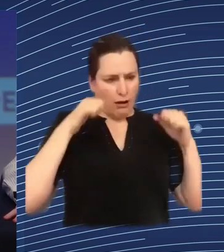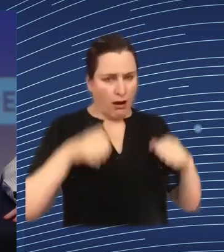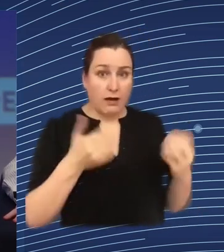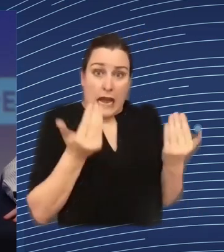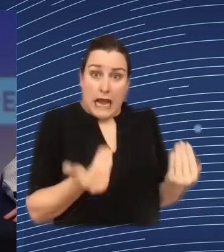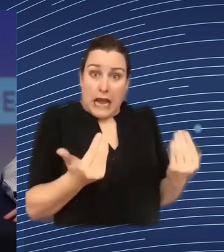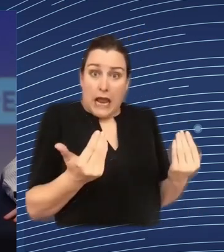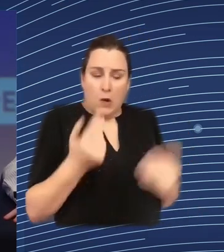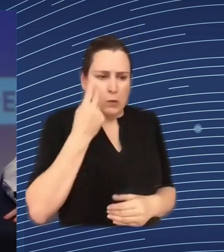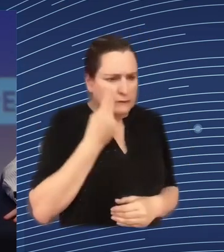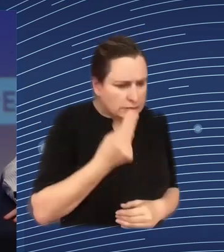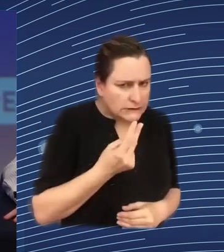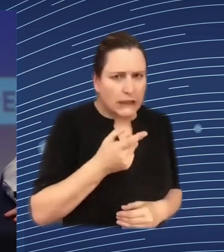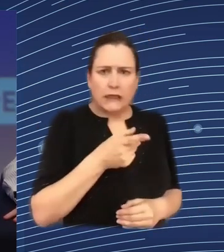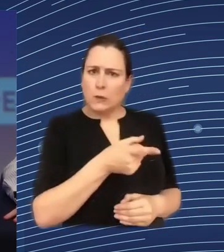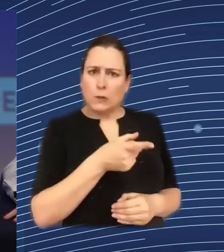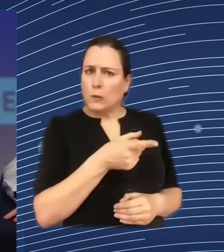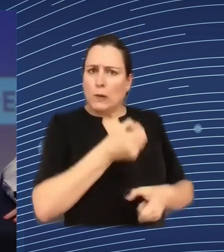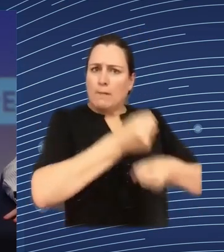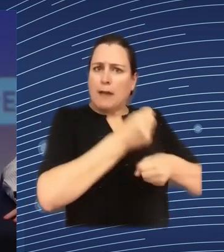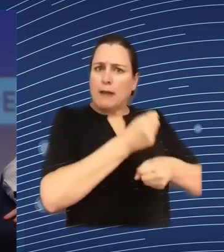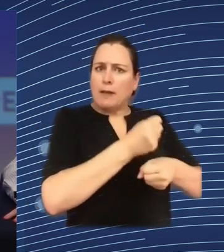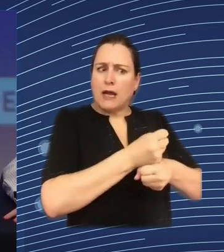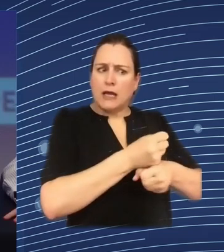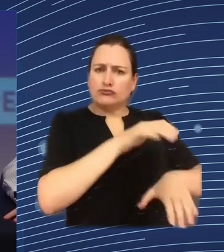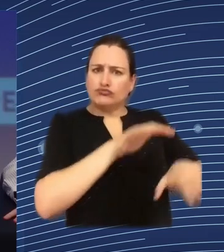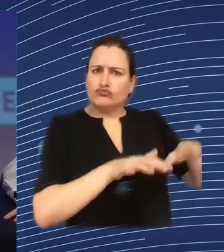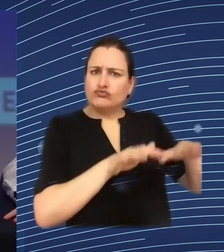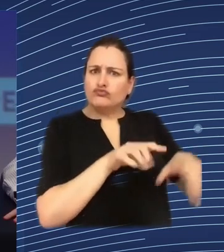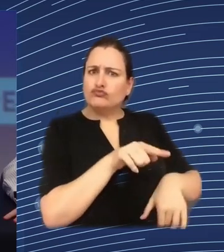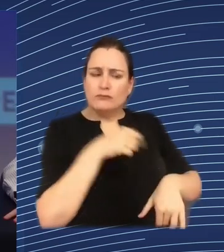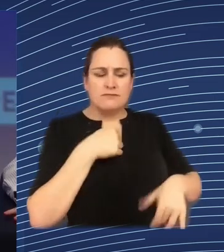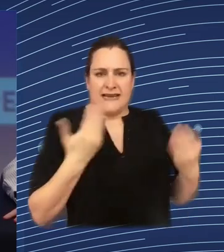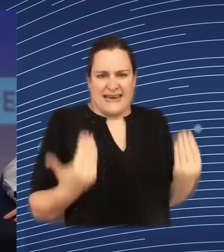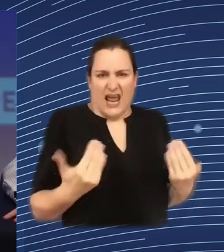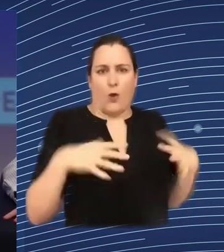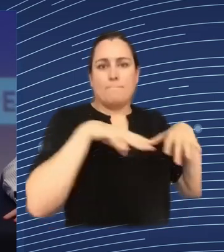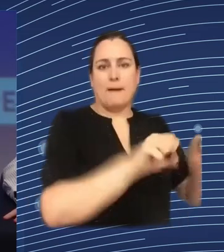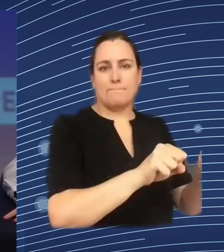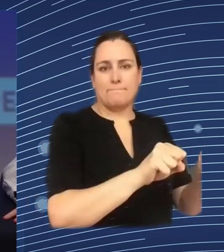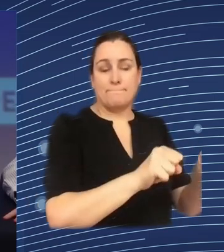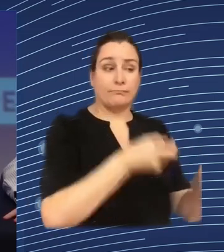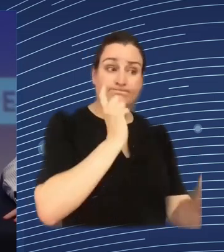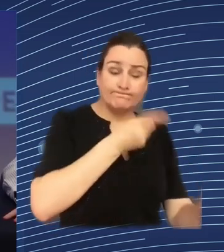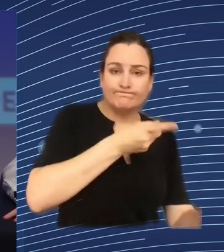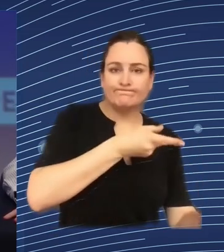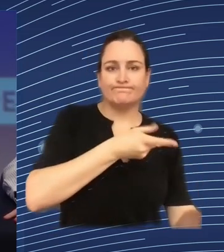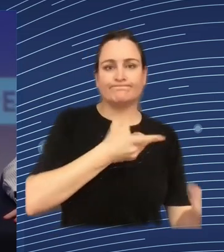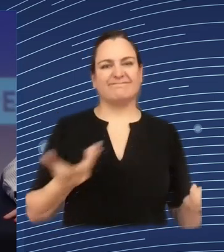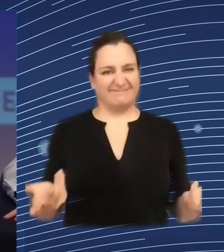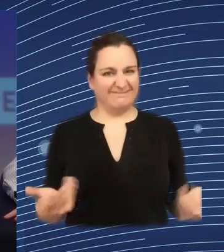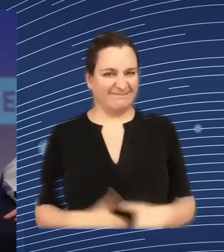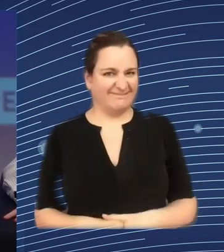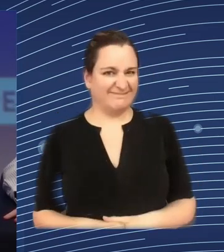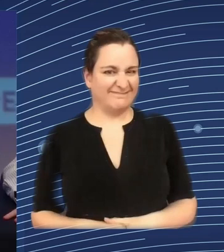to the shifting of employees in different work areas real time data processing can be used to